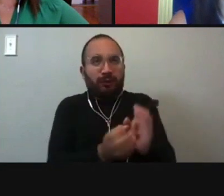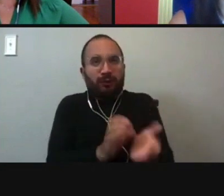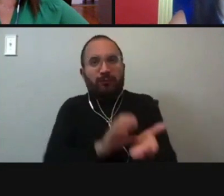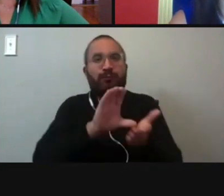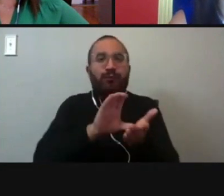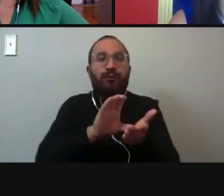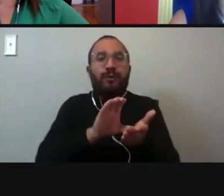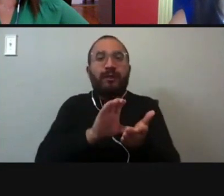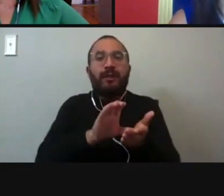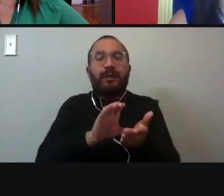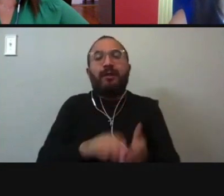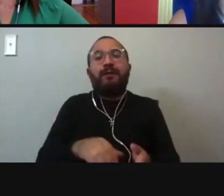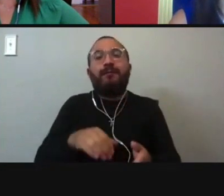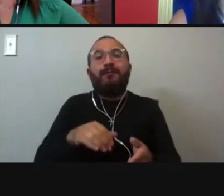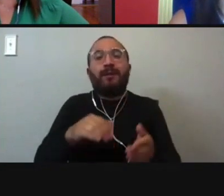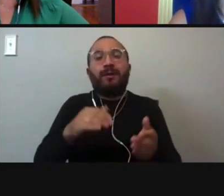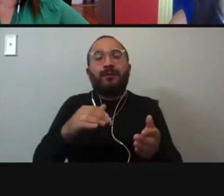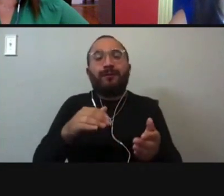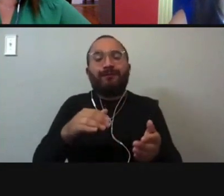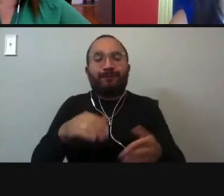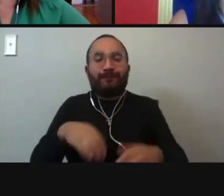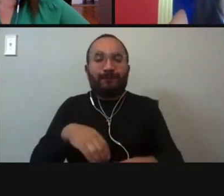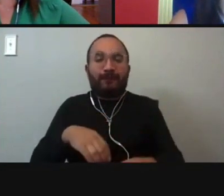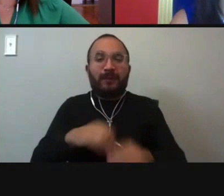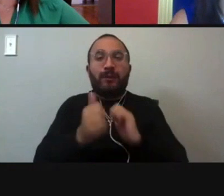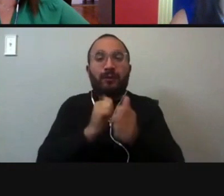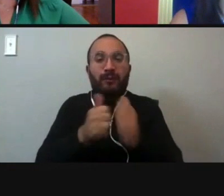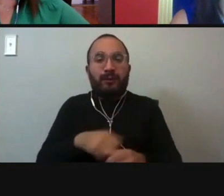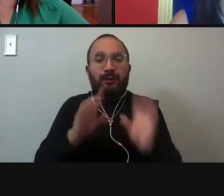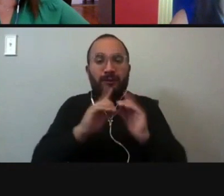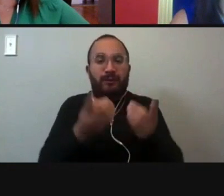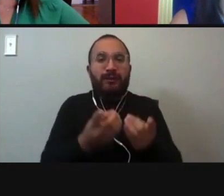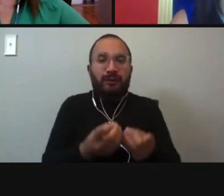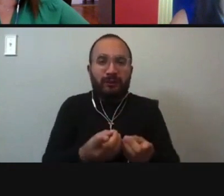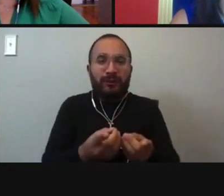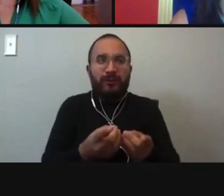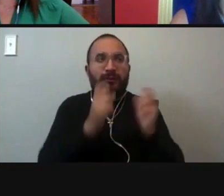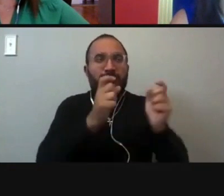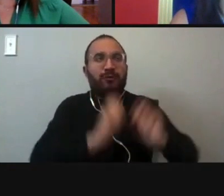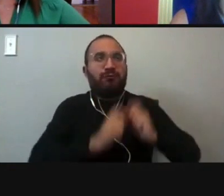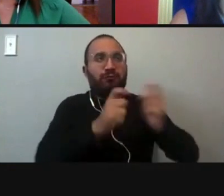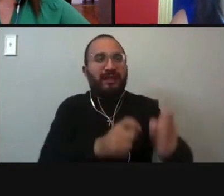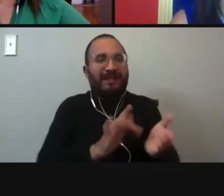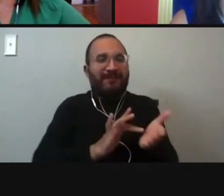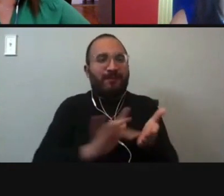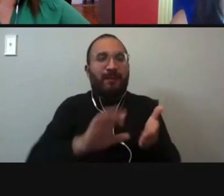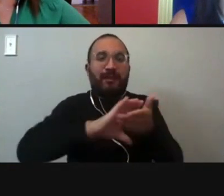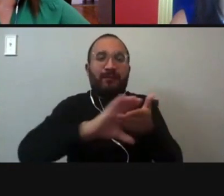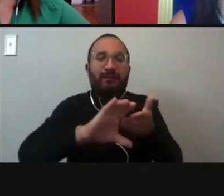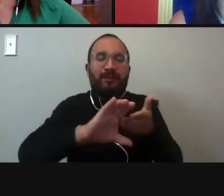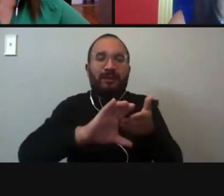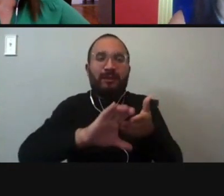commissioners essentially, uh, gave the elections department a blank check to do whatever it was that they needed to get done. Um,